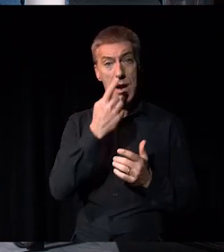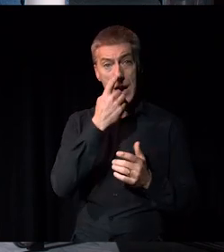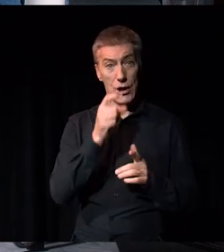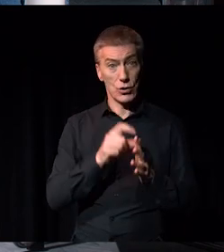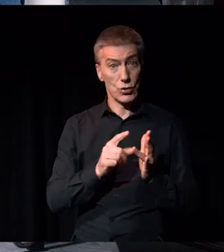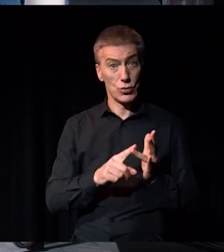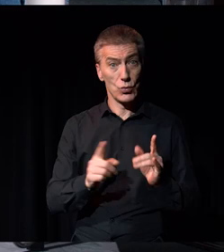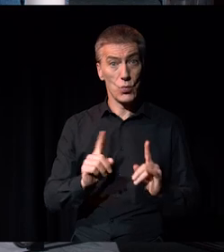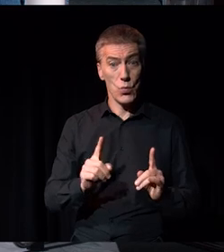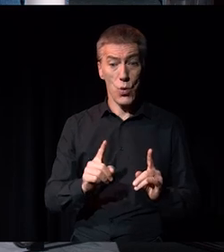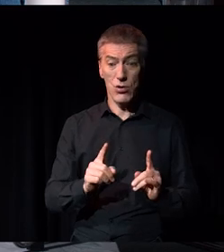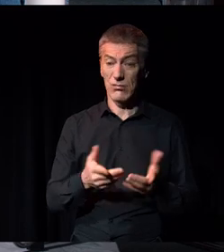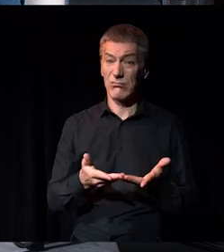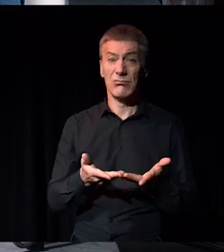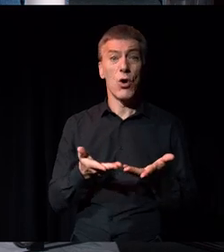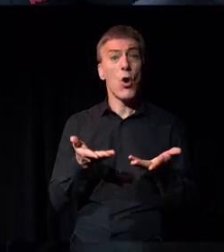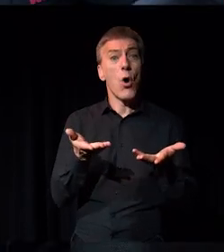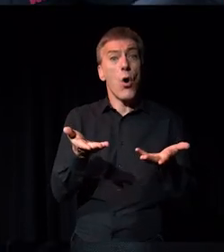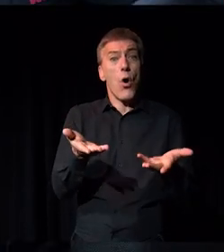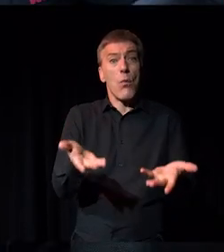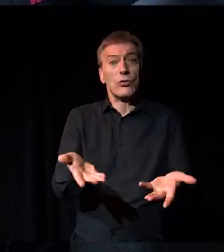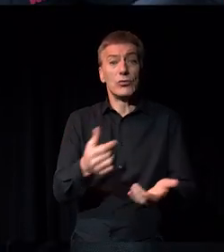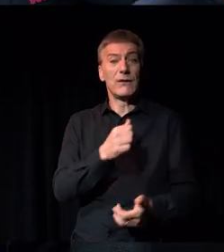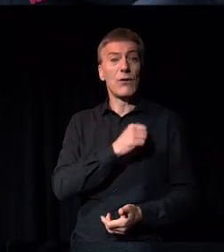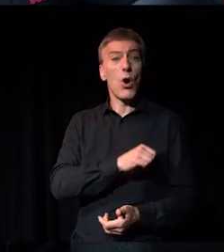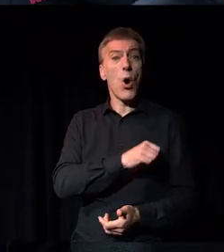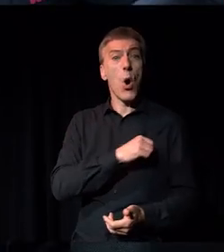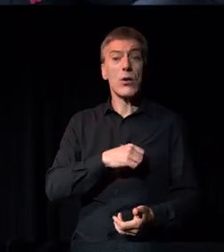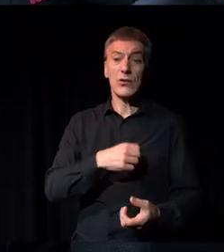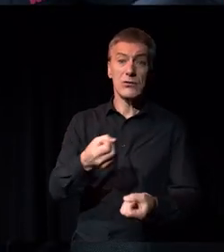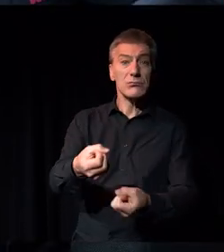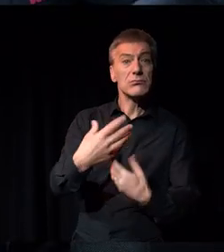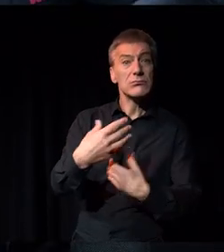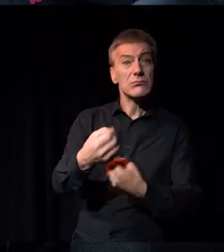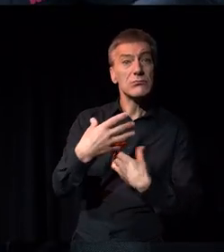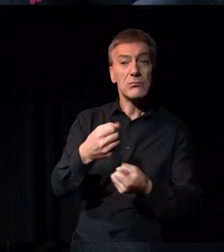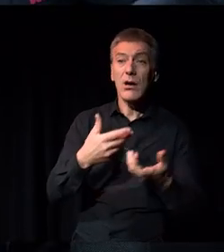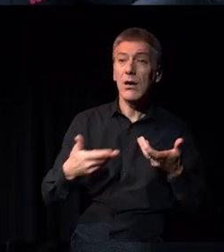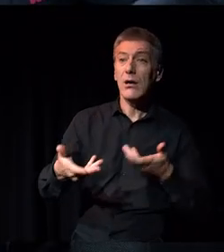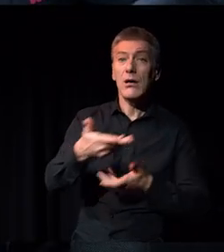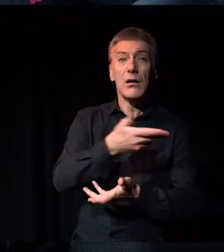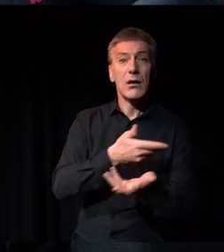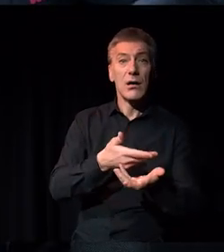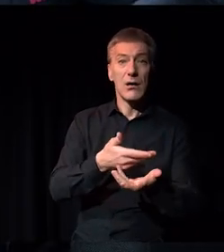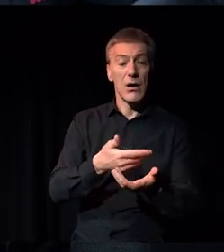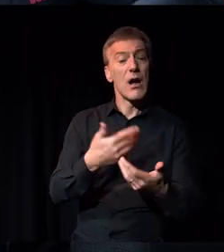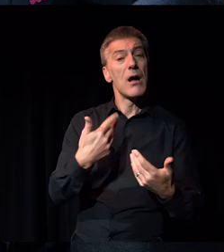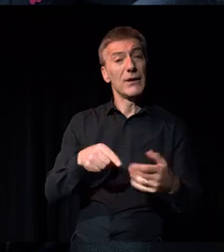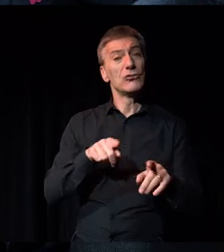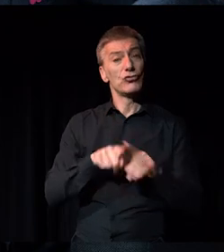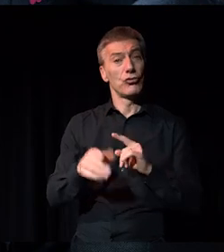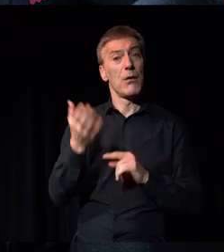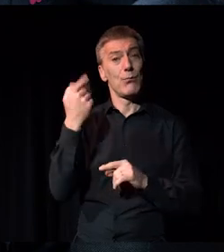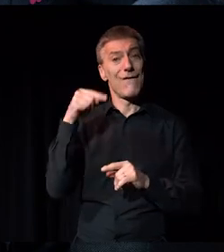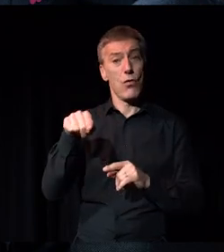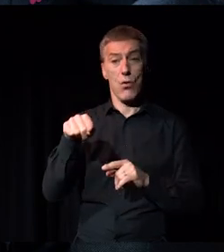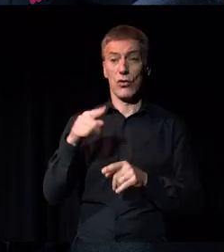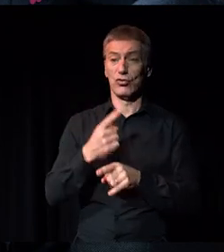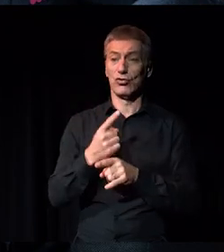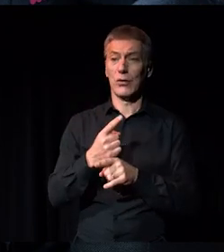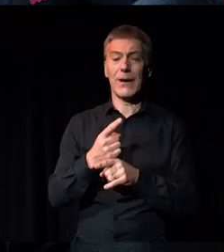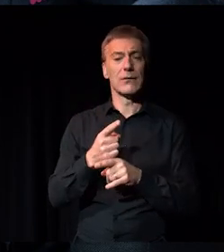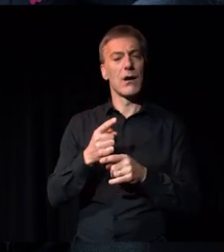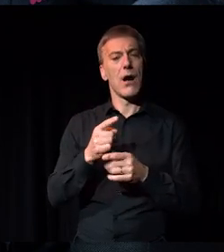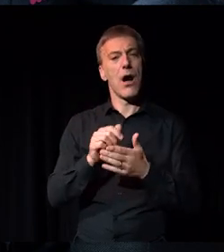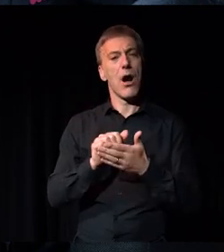space to talk honestly about their own experiences. And I think that like the previous work on the sector that's talked about how the sector is